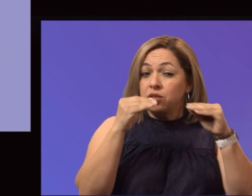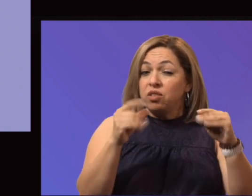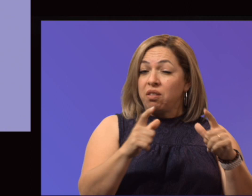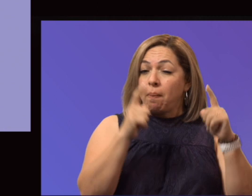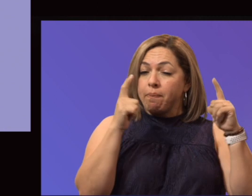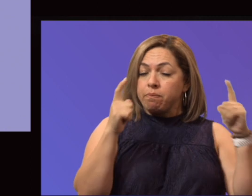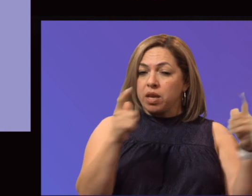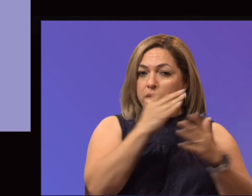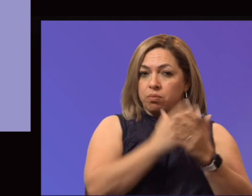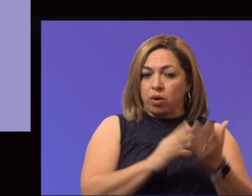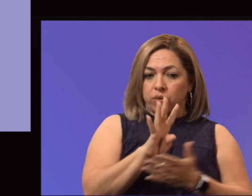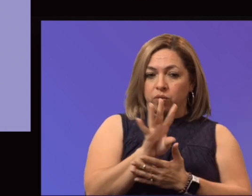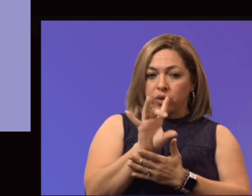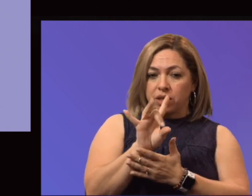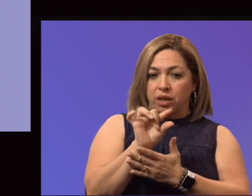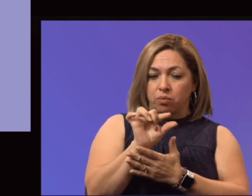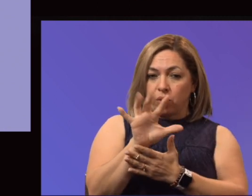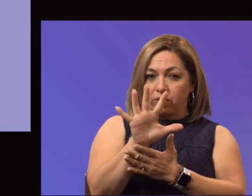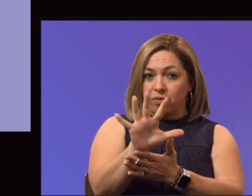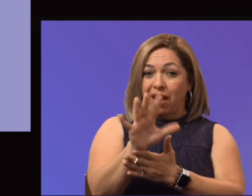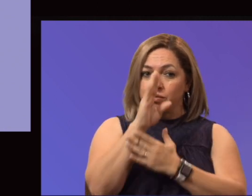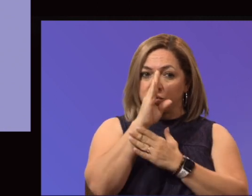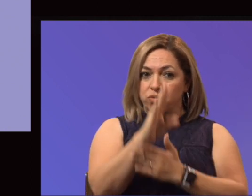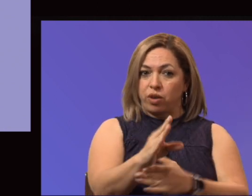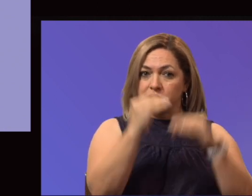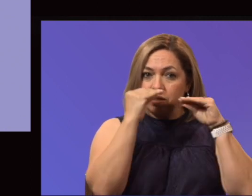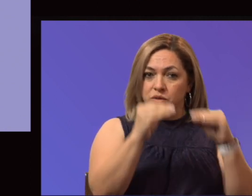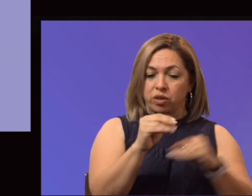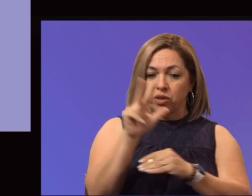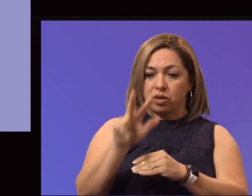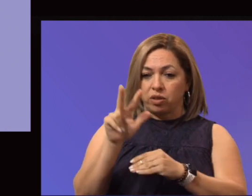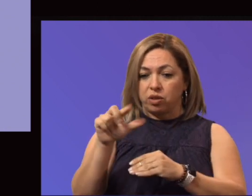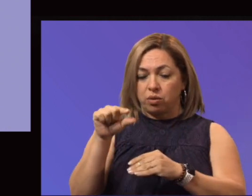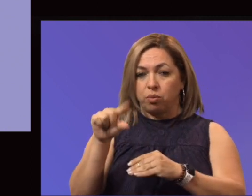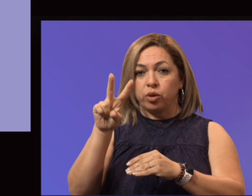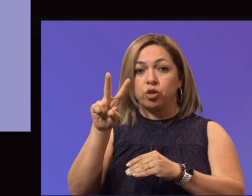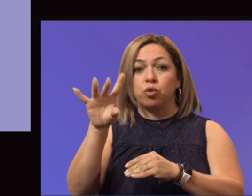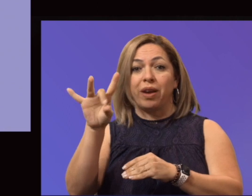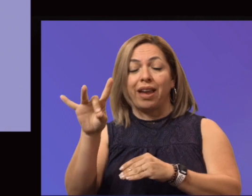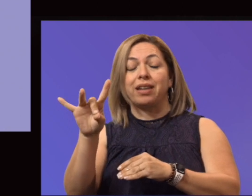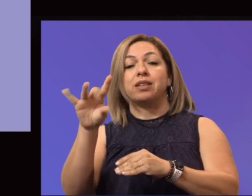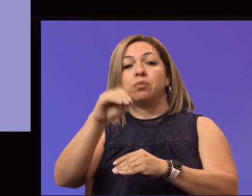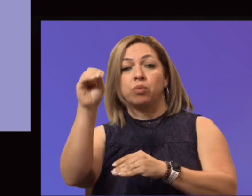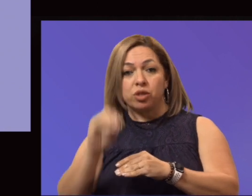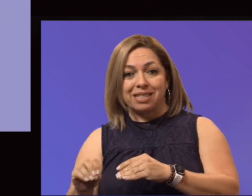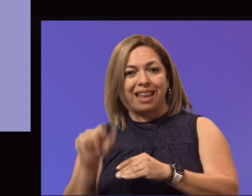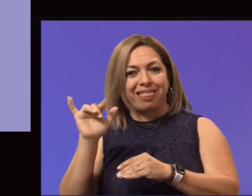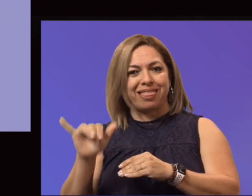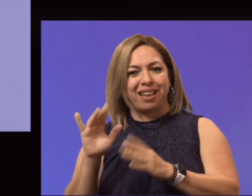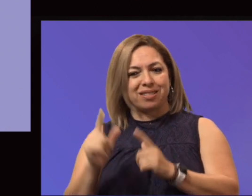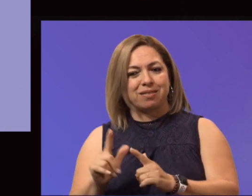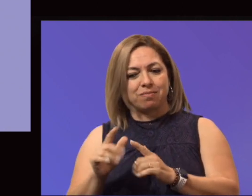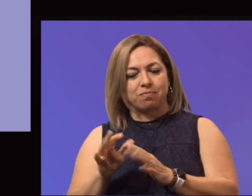at 48.5. That's direct instruction, 32.38%. In addition, a significant portion of academic